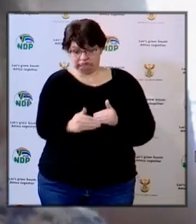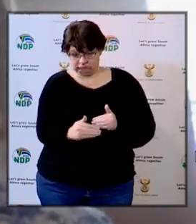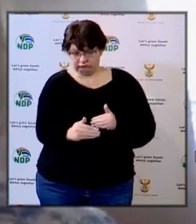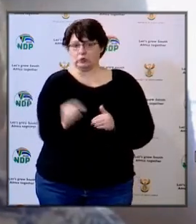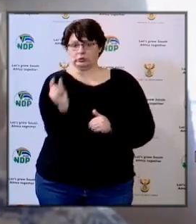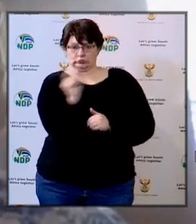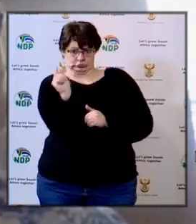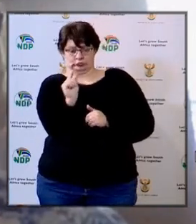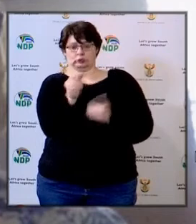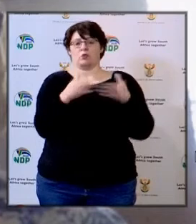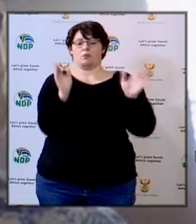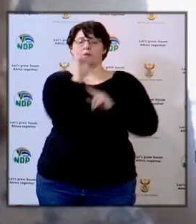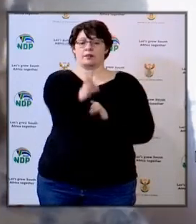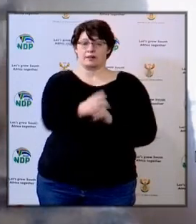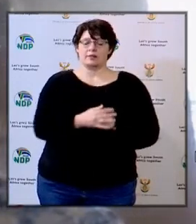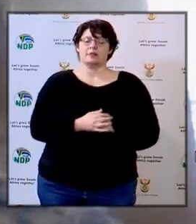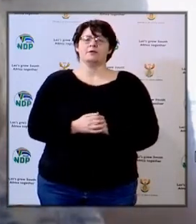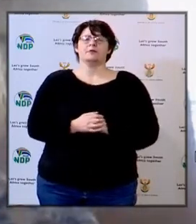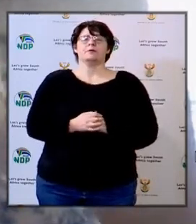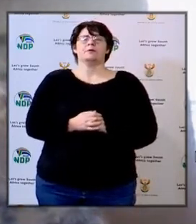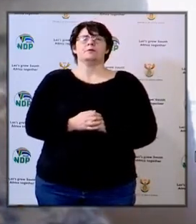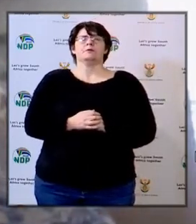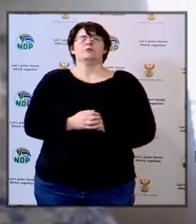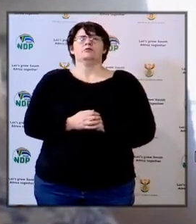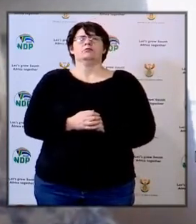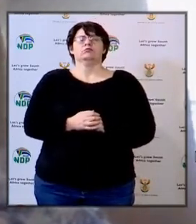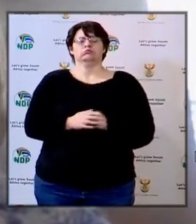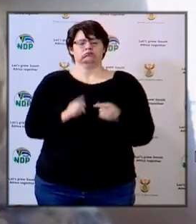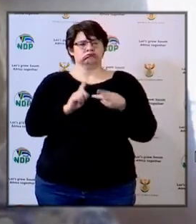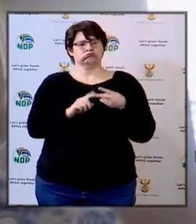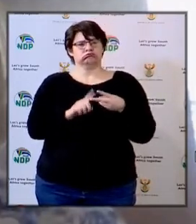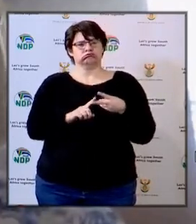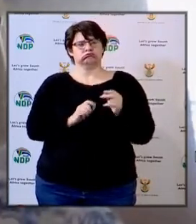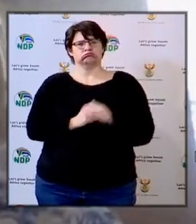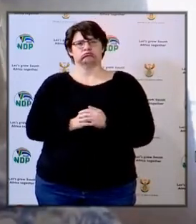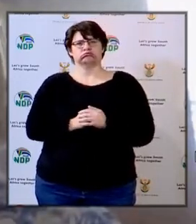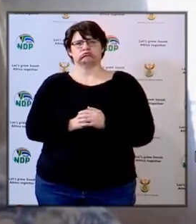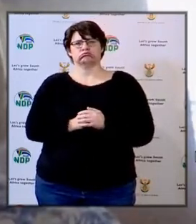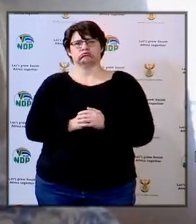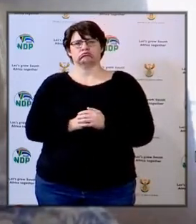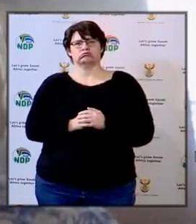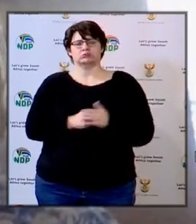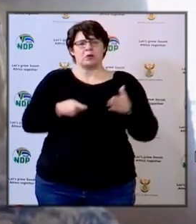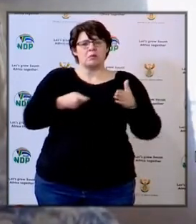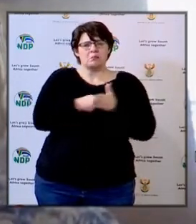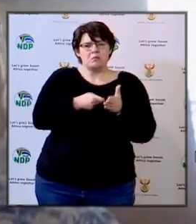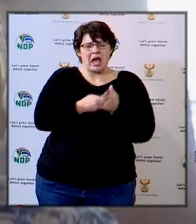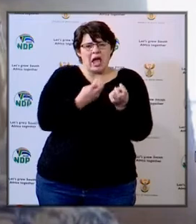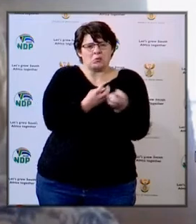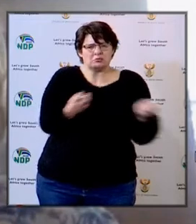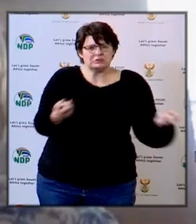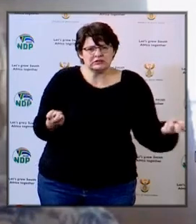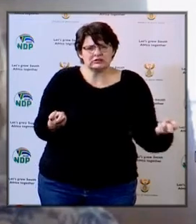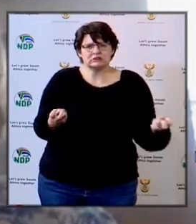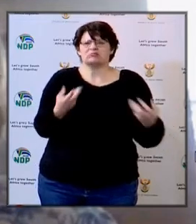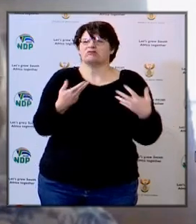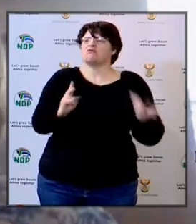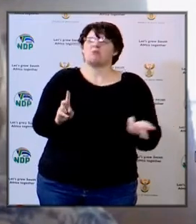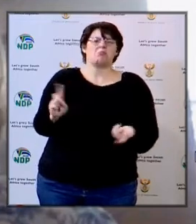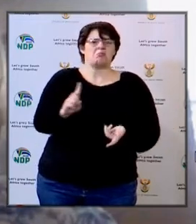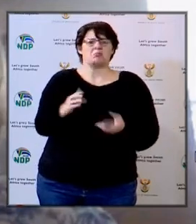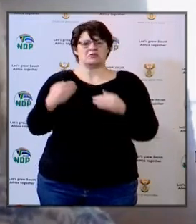will be in the next very short while. We've procured a lot of equipment for